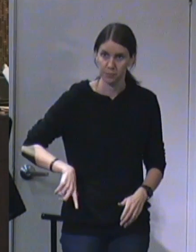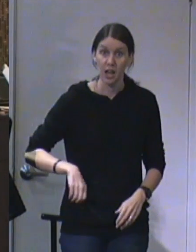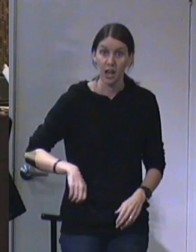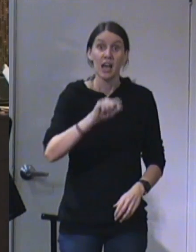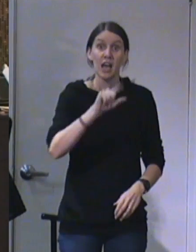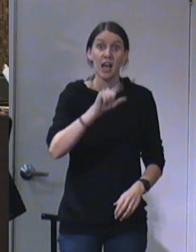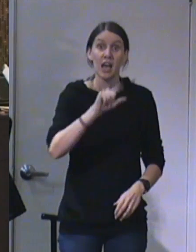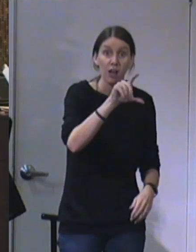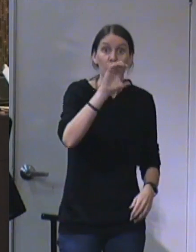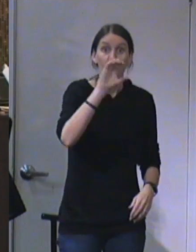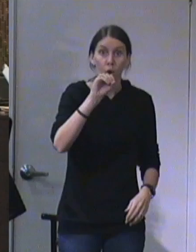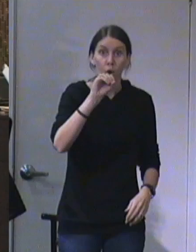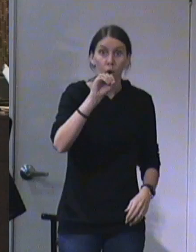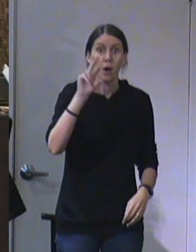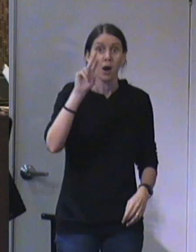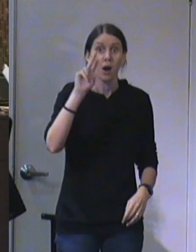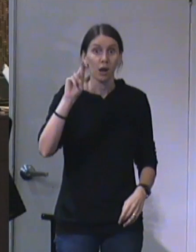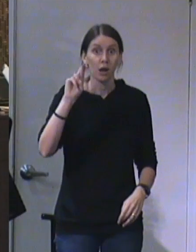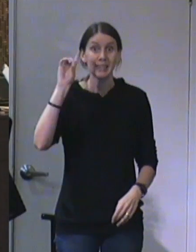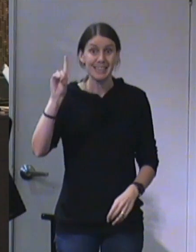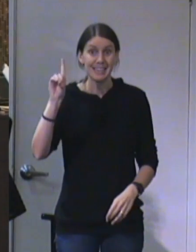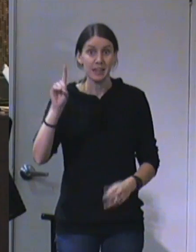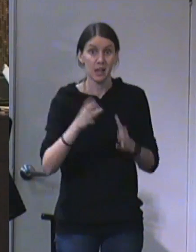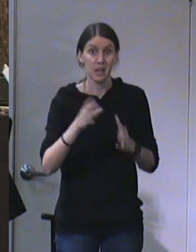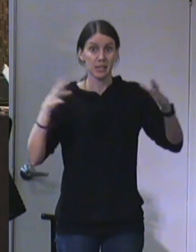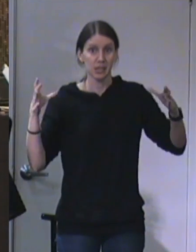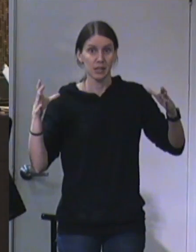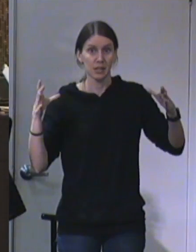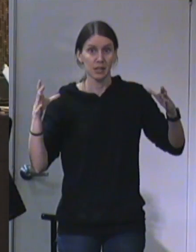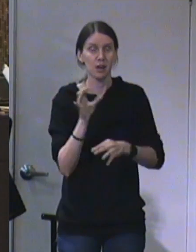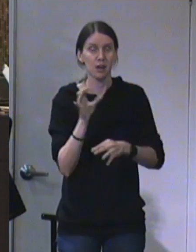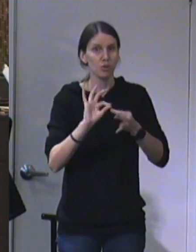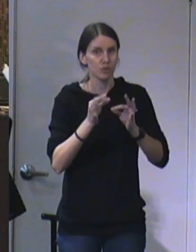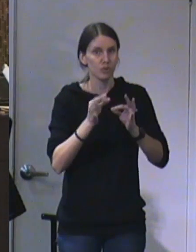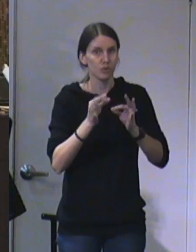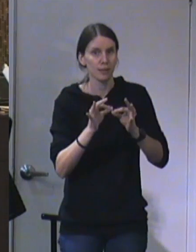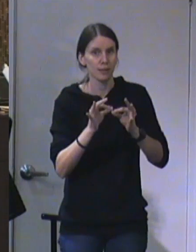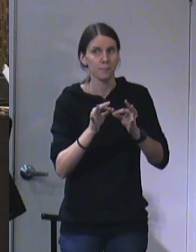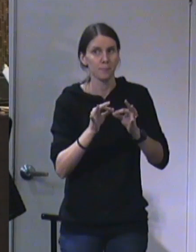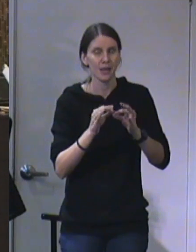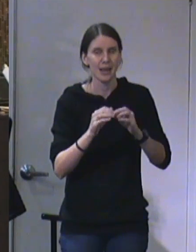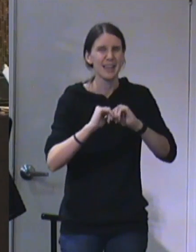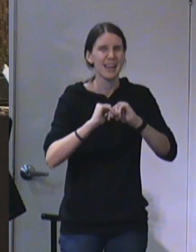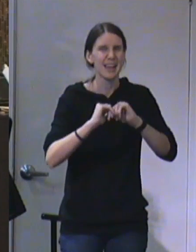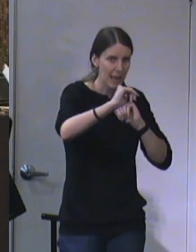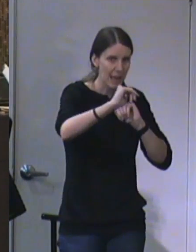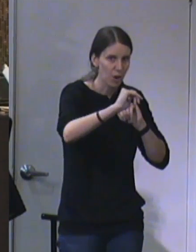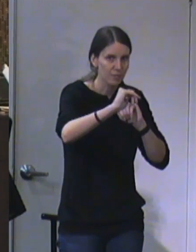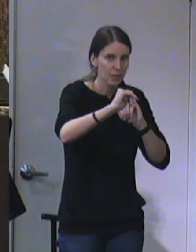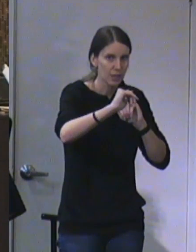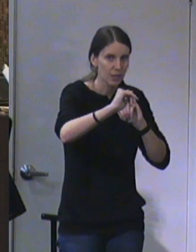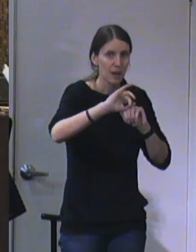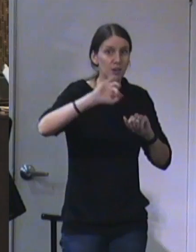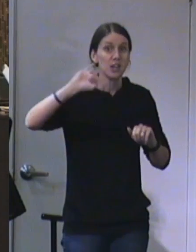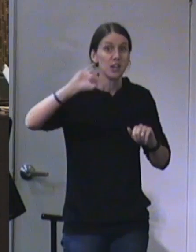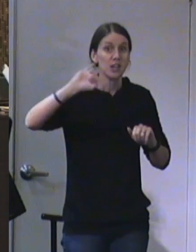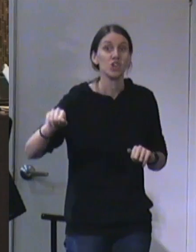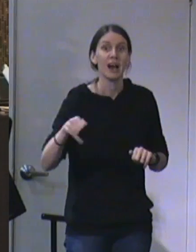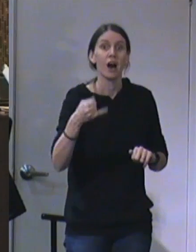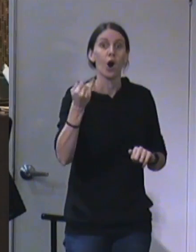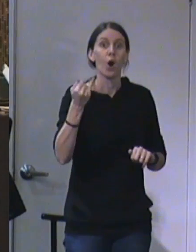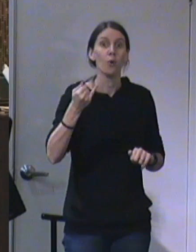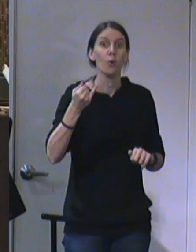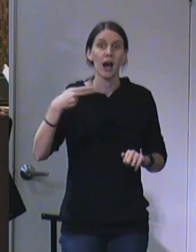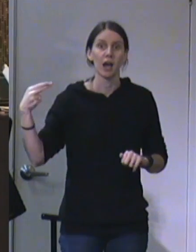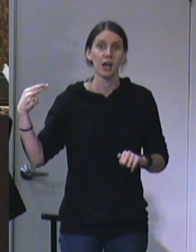capital L, capital O, capital R, capital D, that's the way the translators separated it out to be Jehovah, the